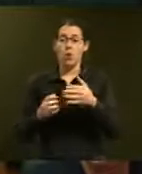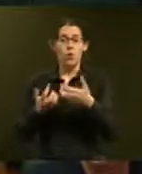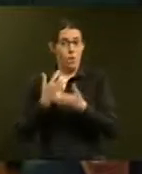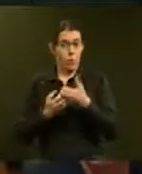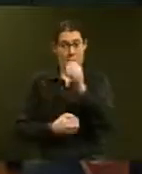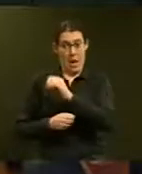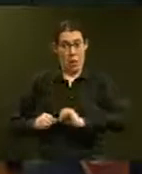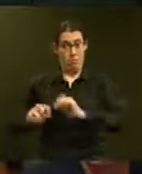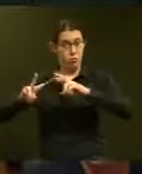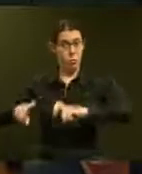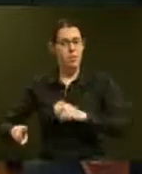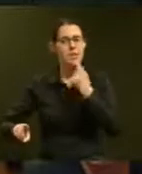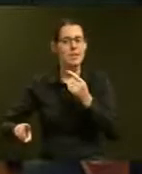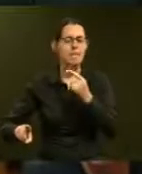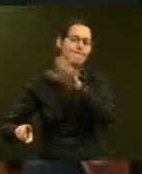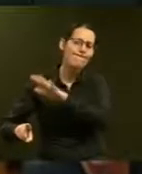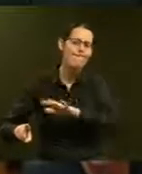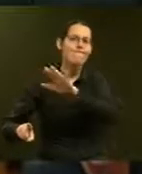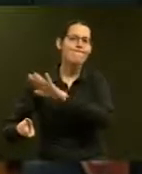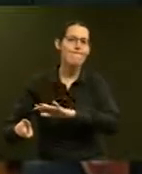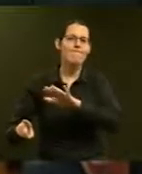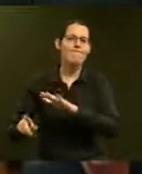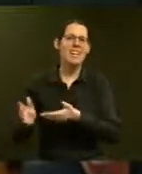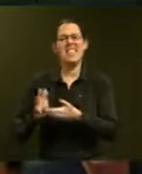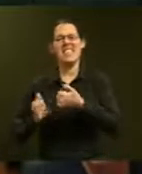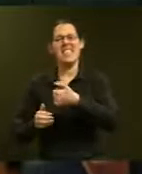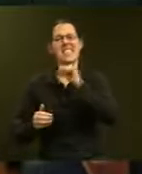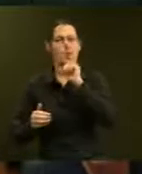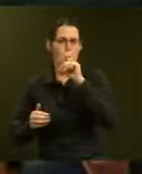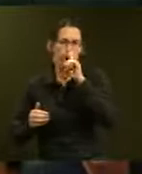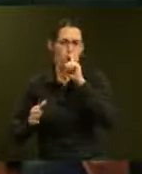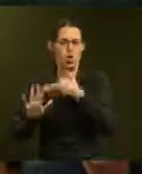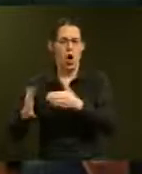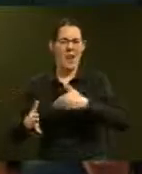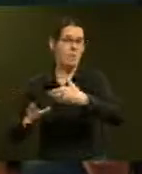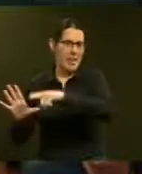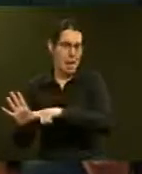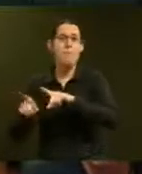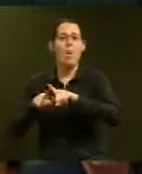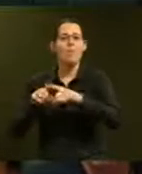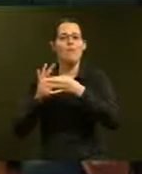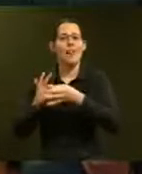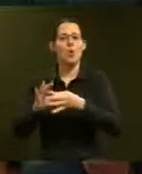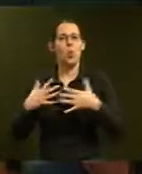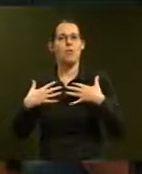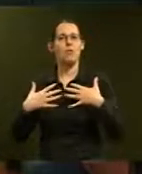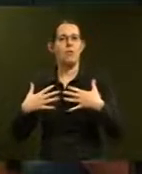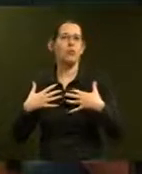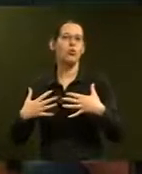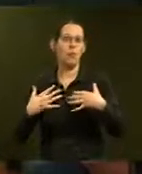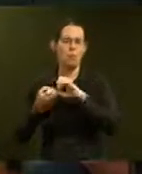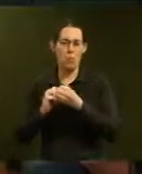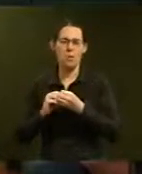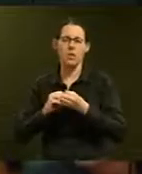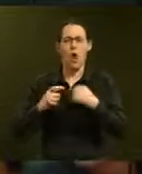about 1,600 additional people die each winter, mostly from respiratory and circulatory problems and, in many cases, because of cold